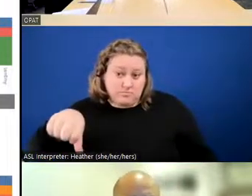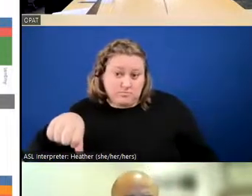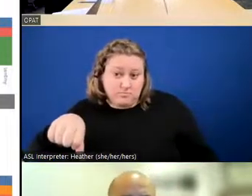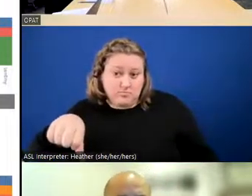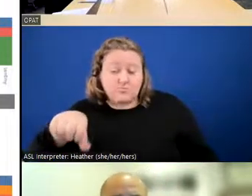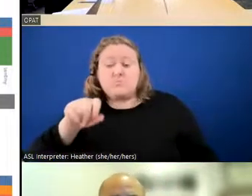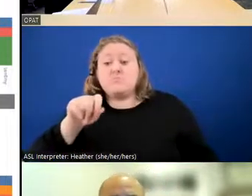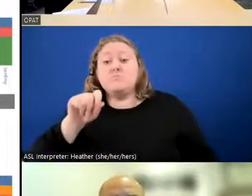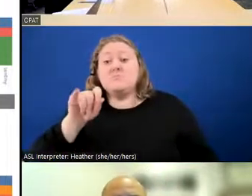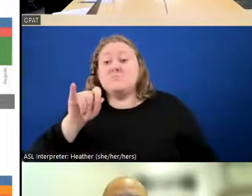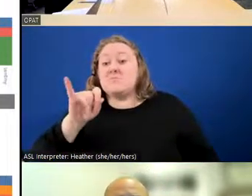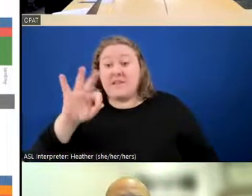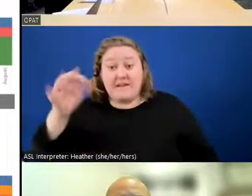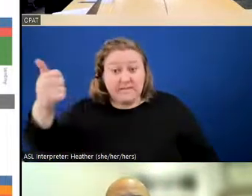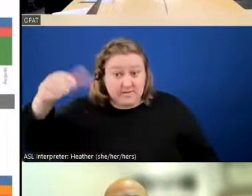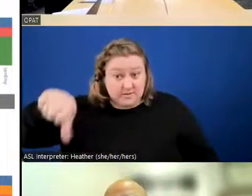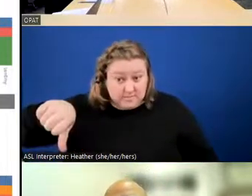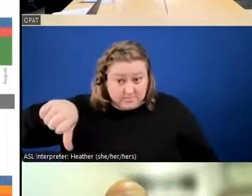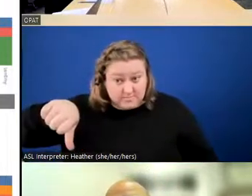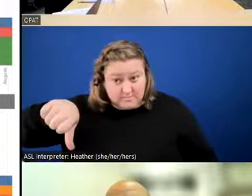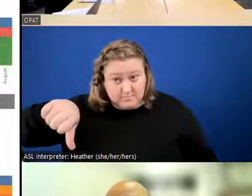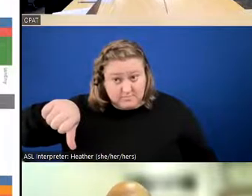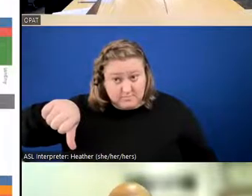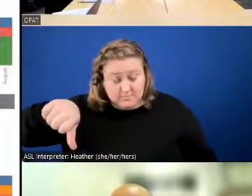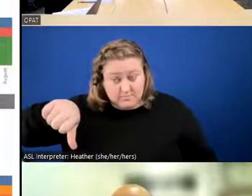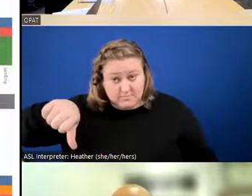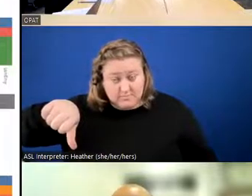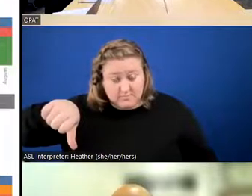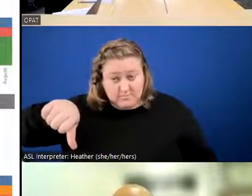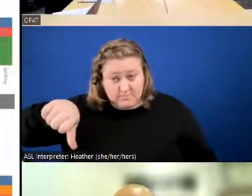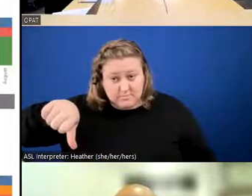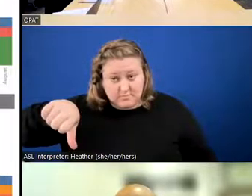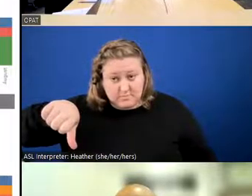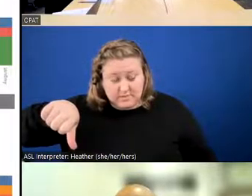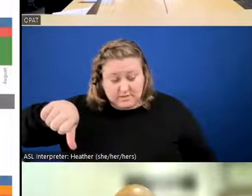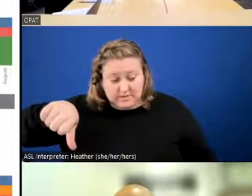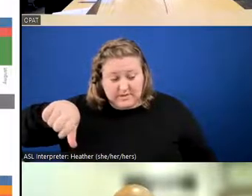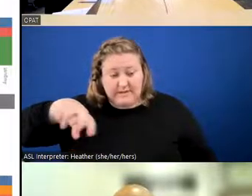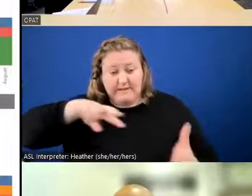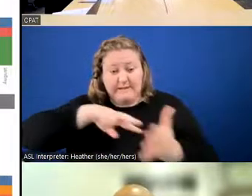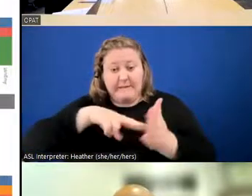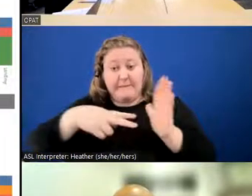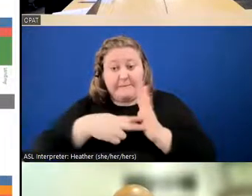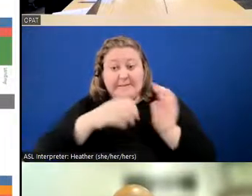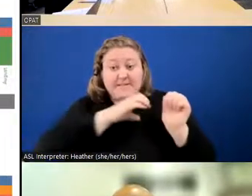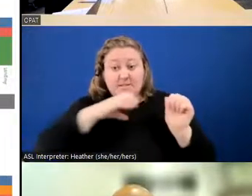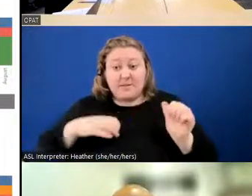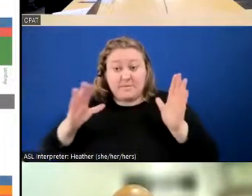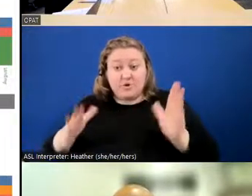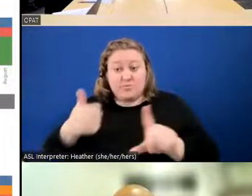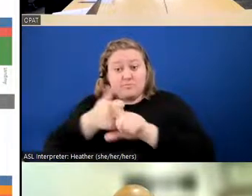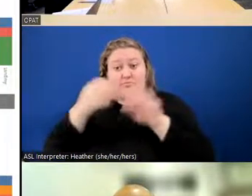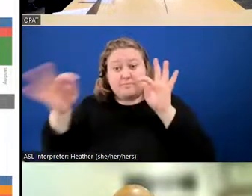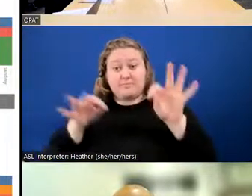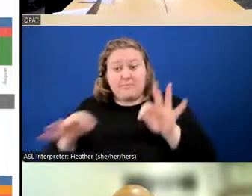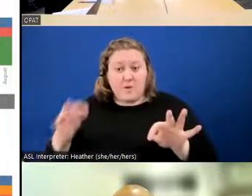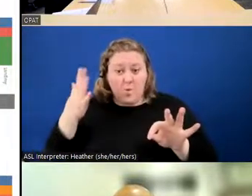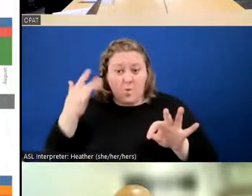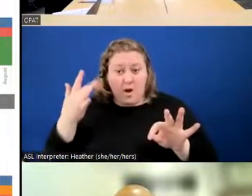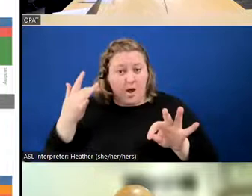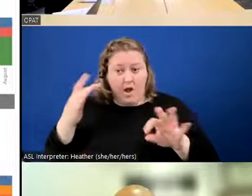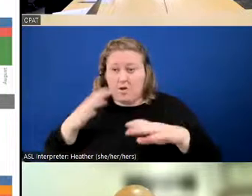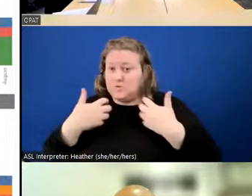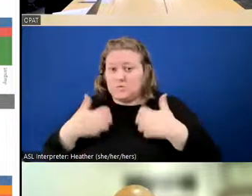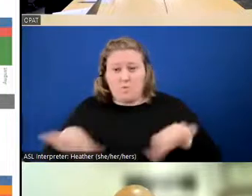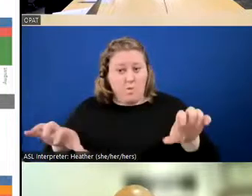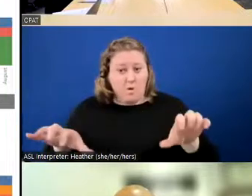choose not to accept the discipline, the commissioner has to write why they're choosing not to accept the